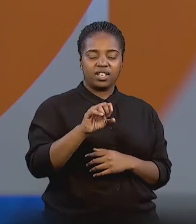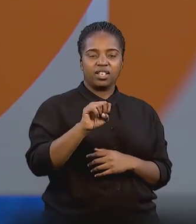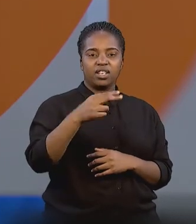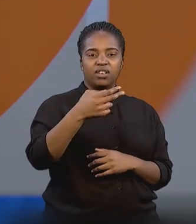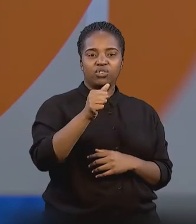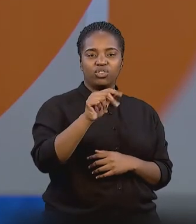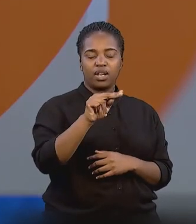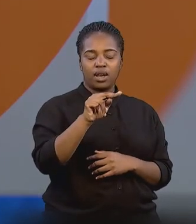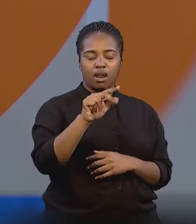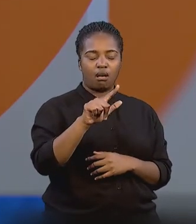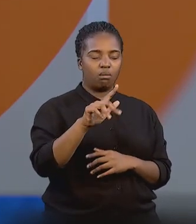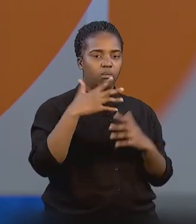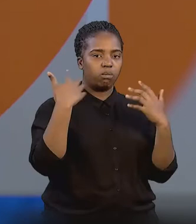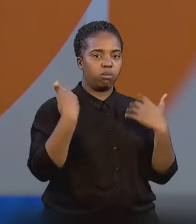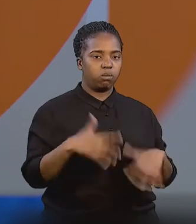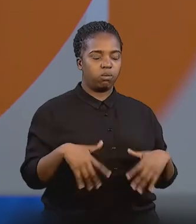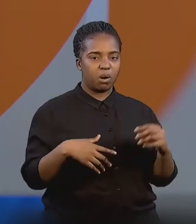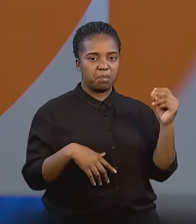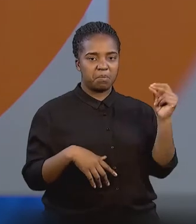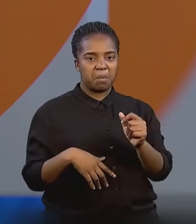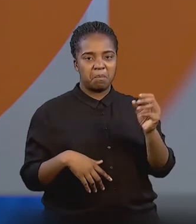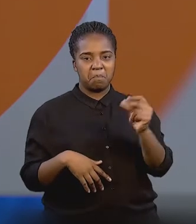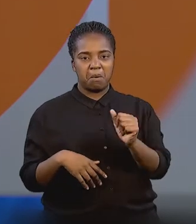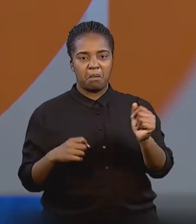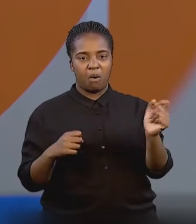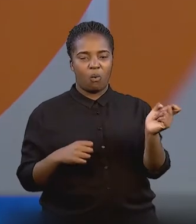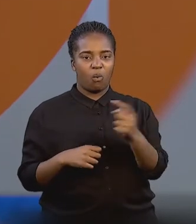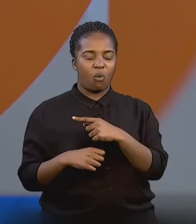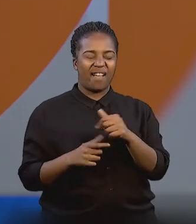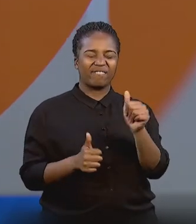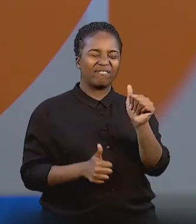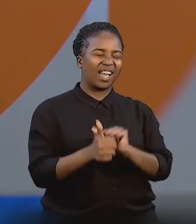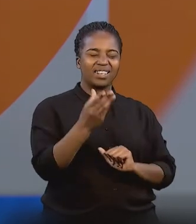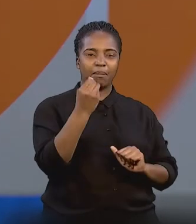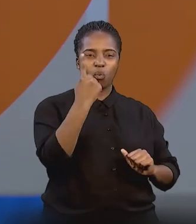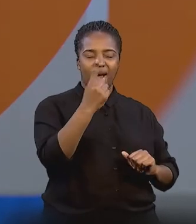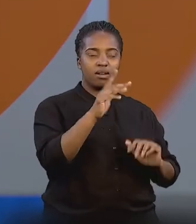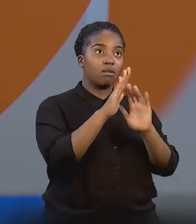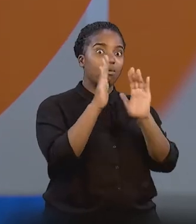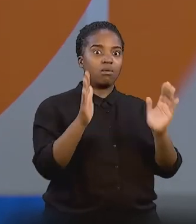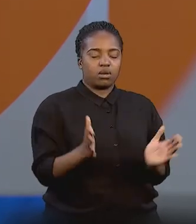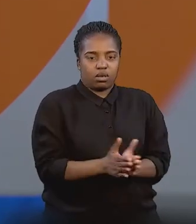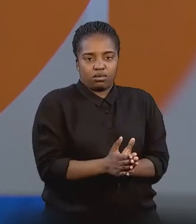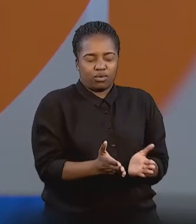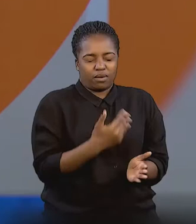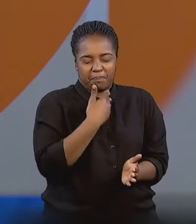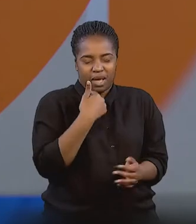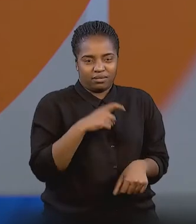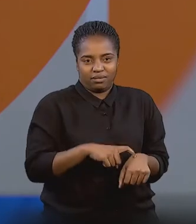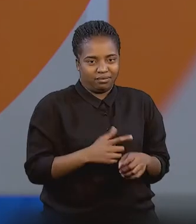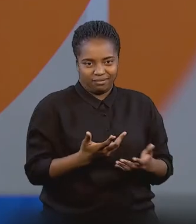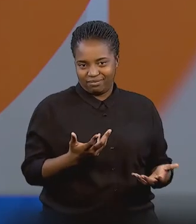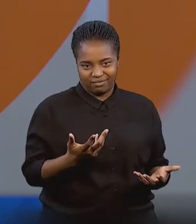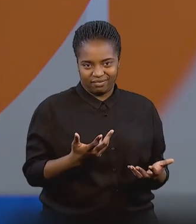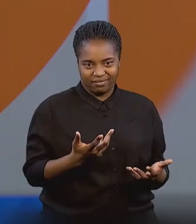who absolutely killed all the guys. She was up first. She was just having the best time out there.